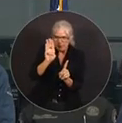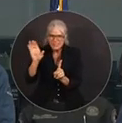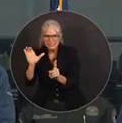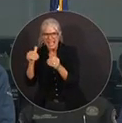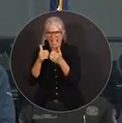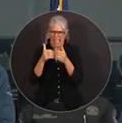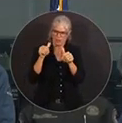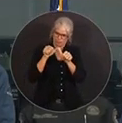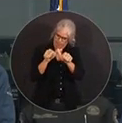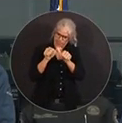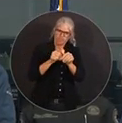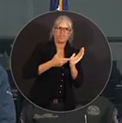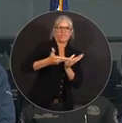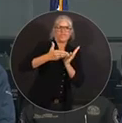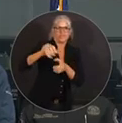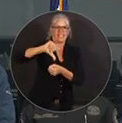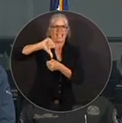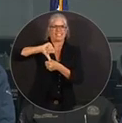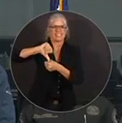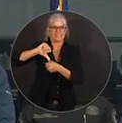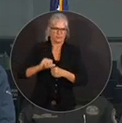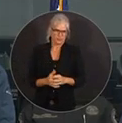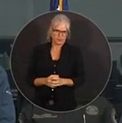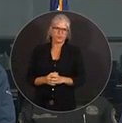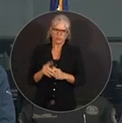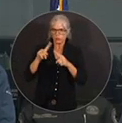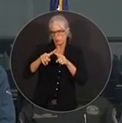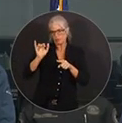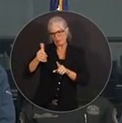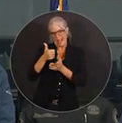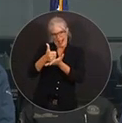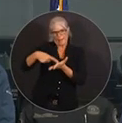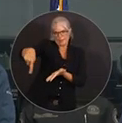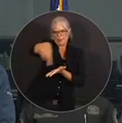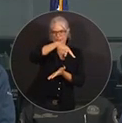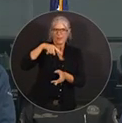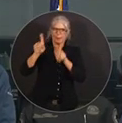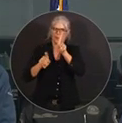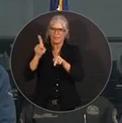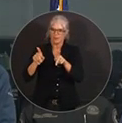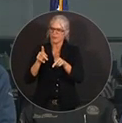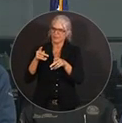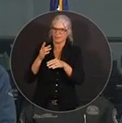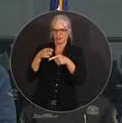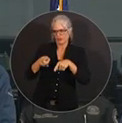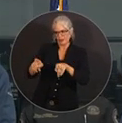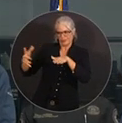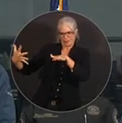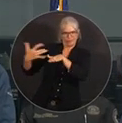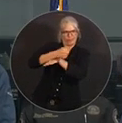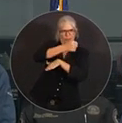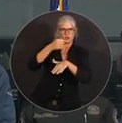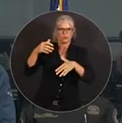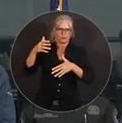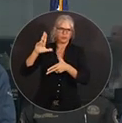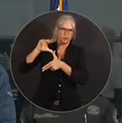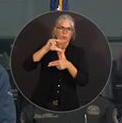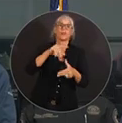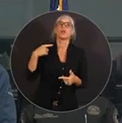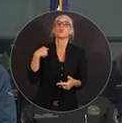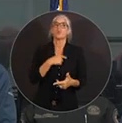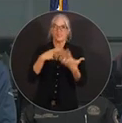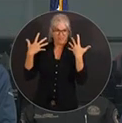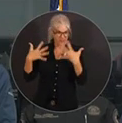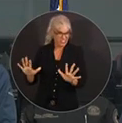subsequent to the impacts from the storm. You know, as we've been noting, we have taken on this debris mission to